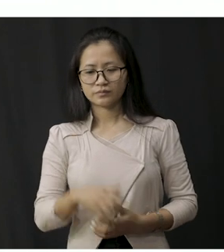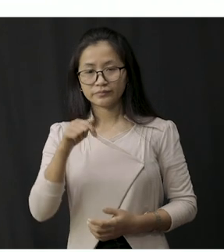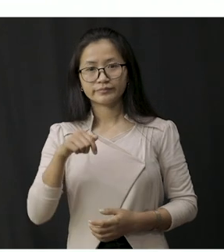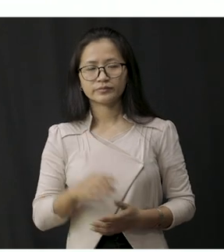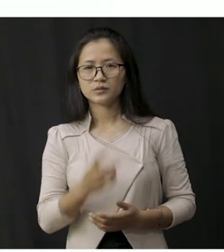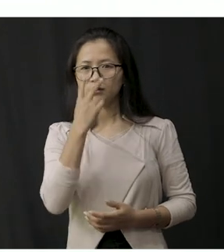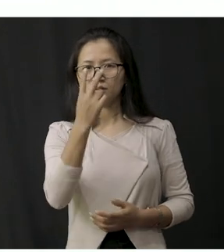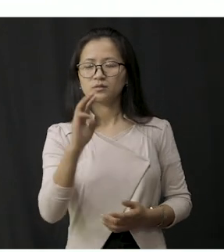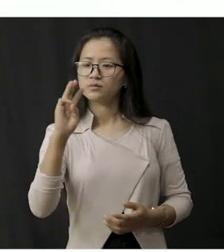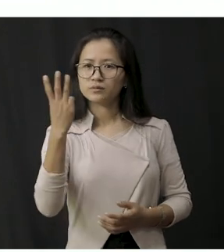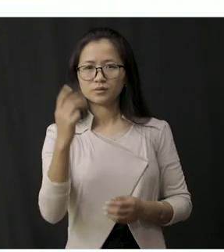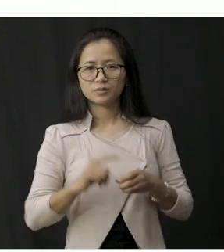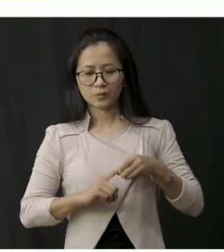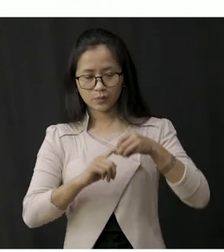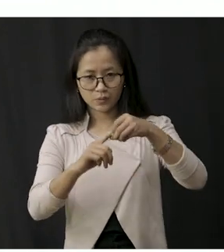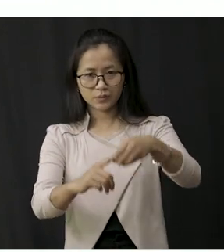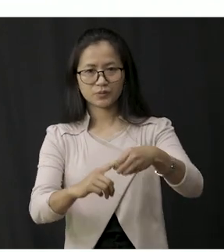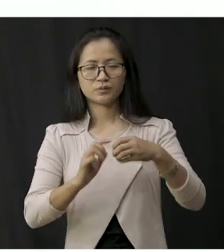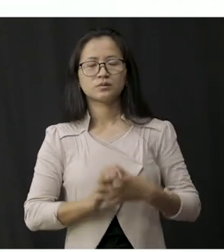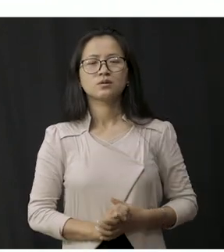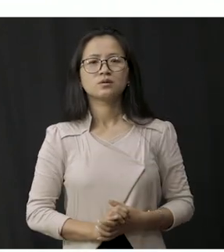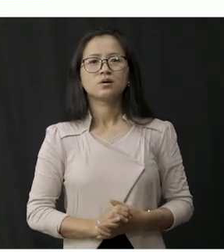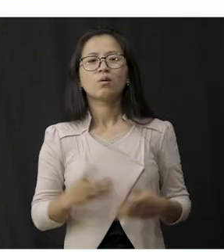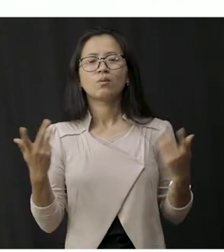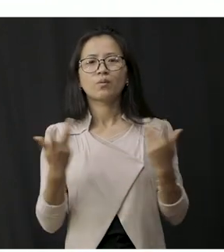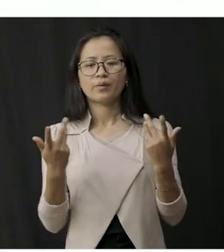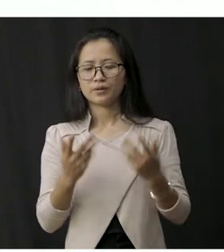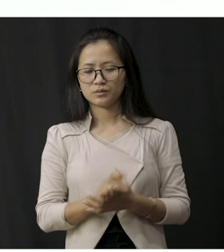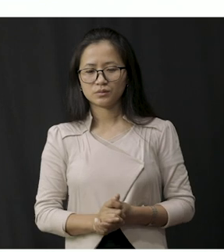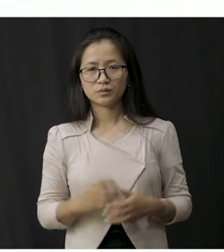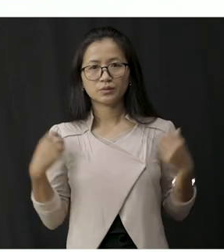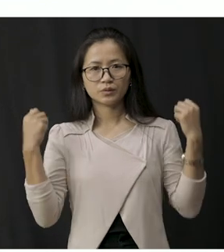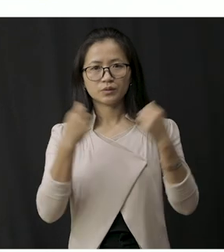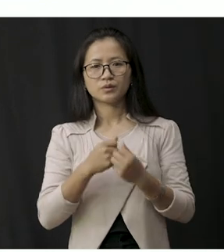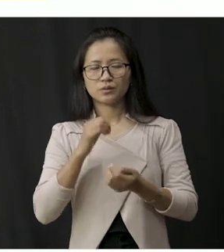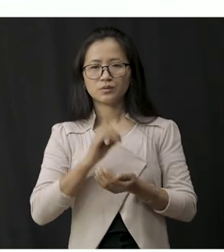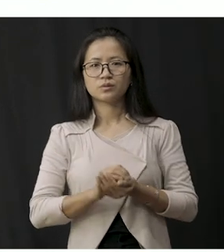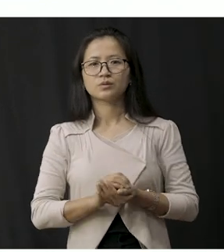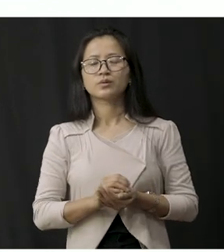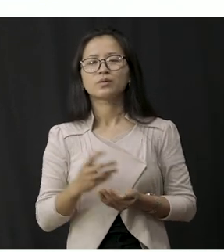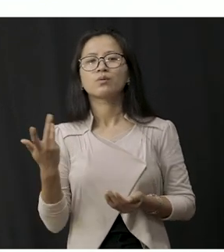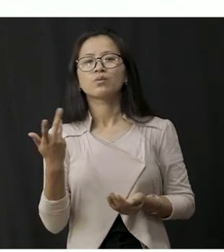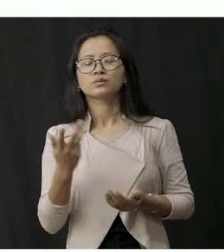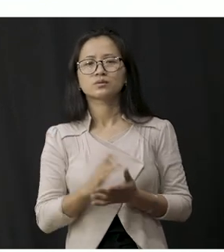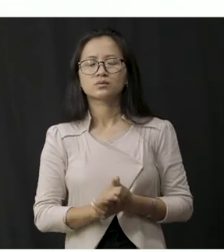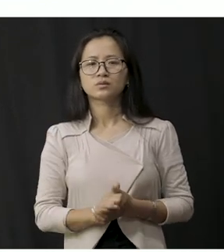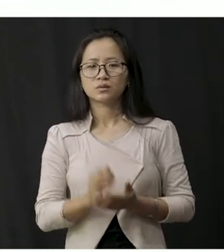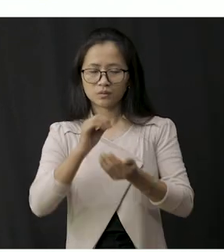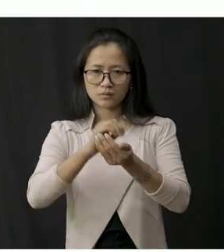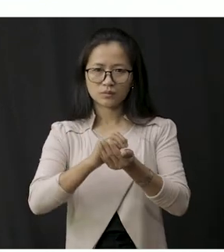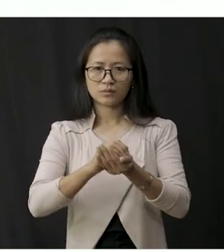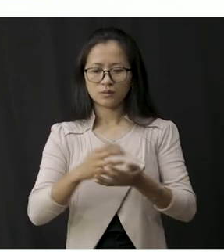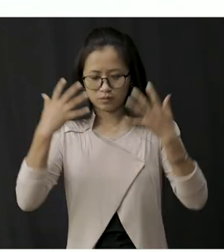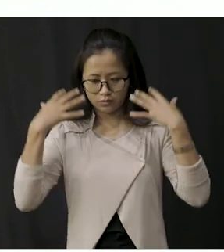let's see the third question the third question is why do we wear to keep what do we wear to keep